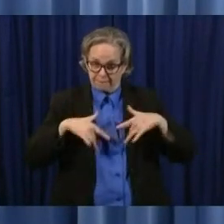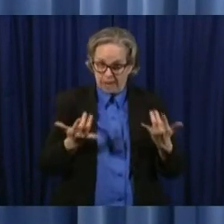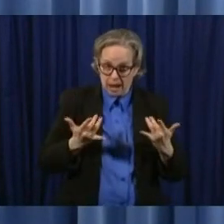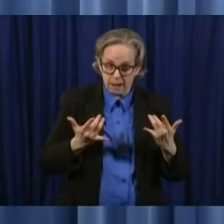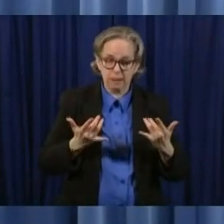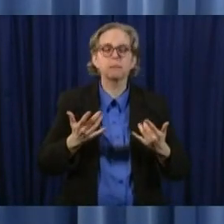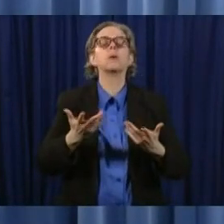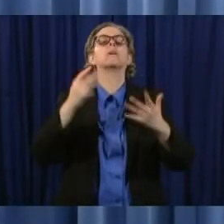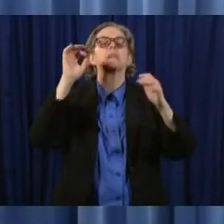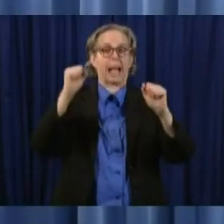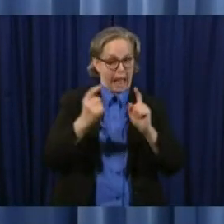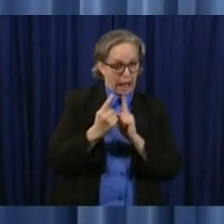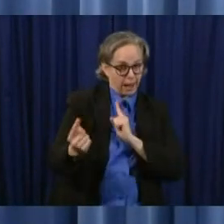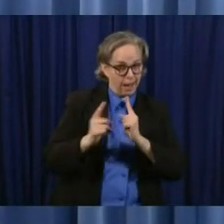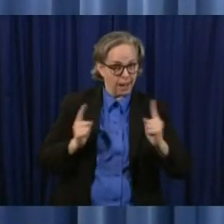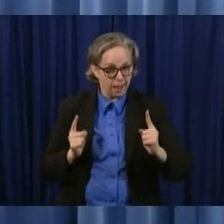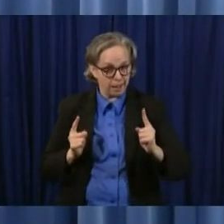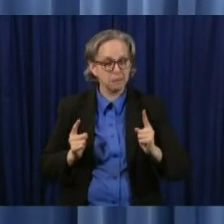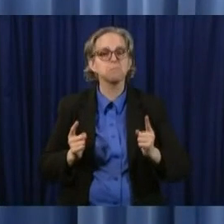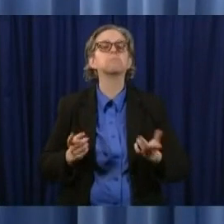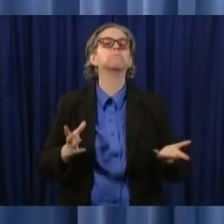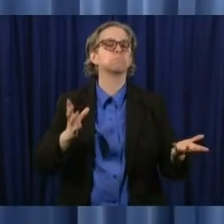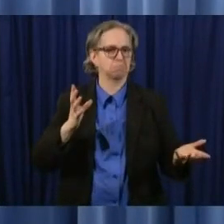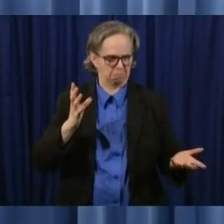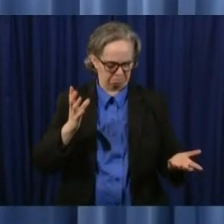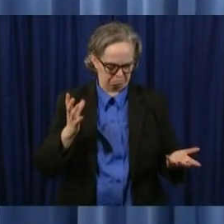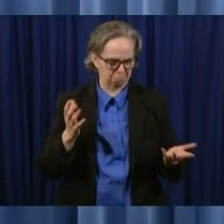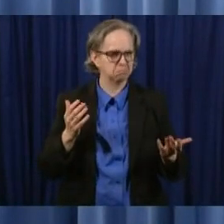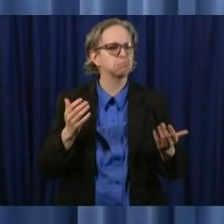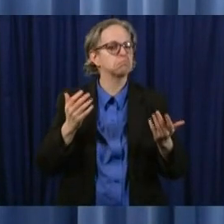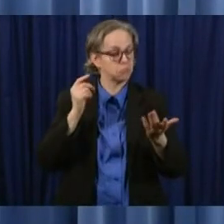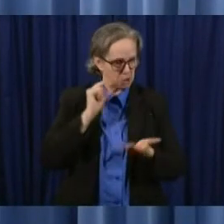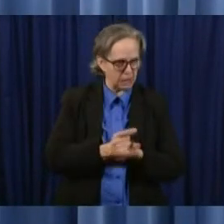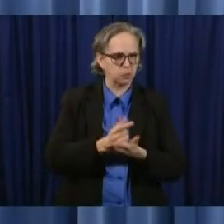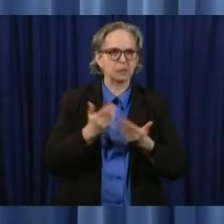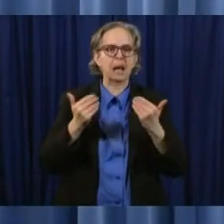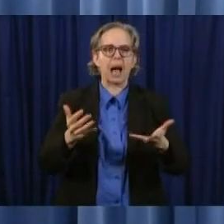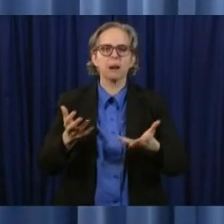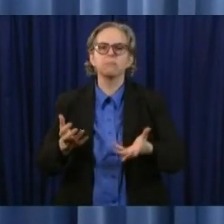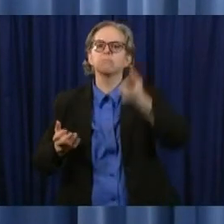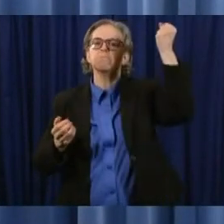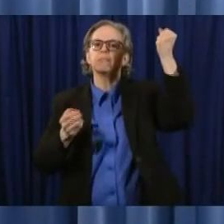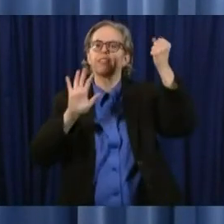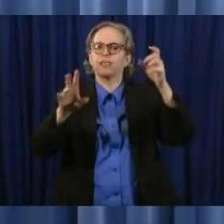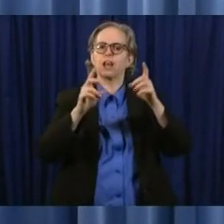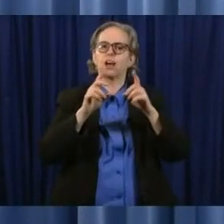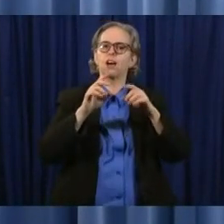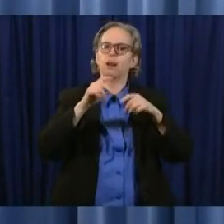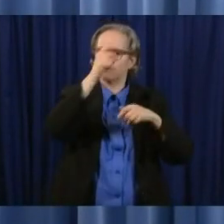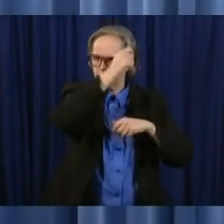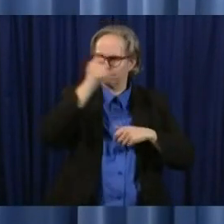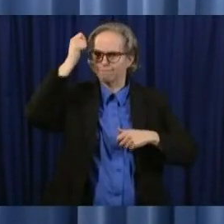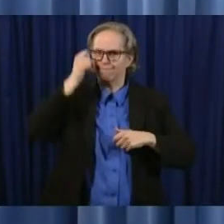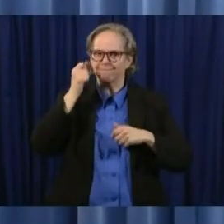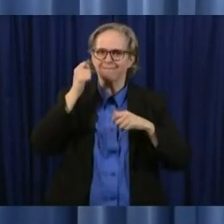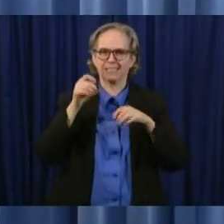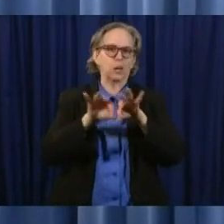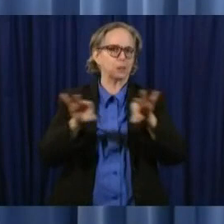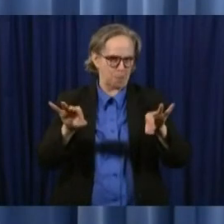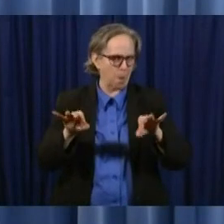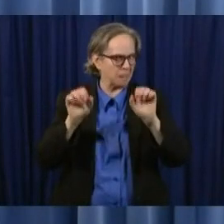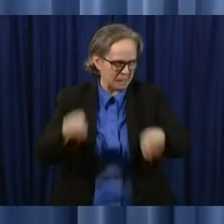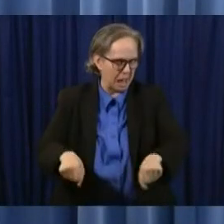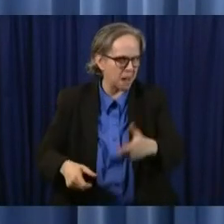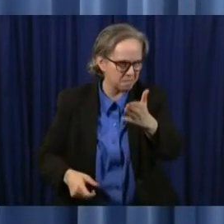distanced where a graduate can receive his or her diploma and again they go into